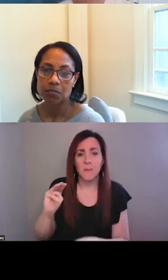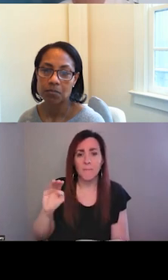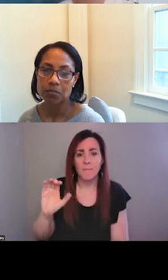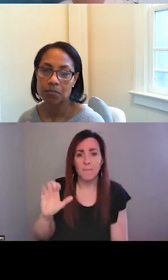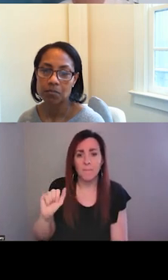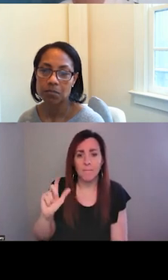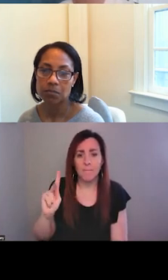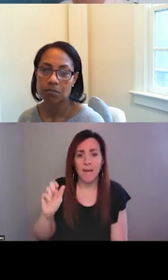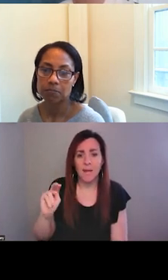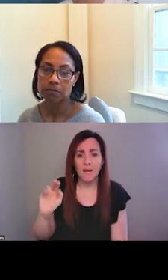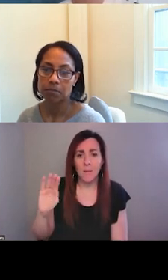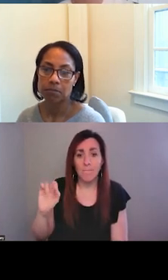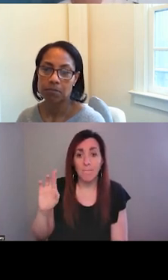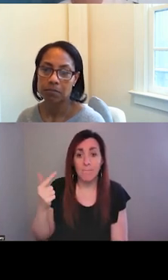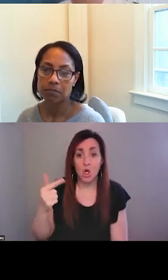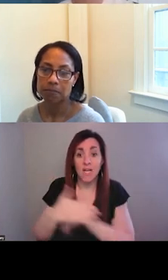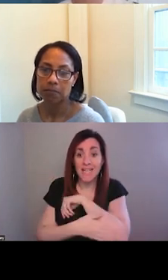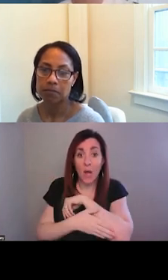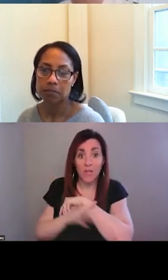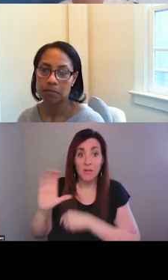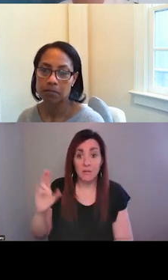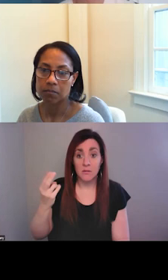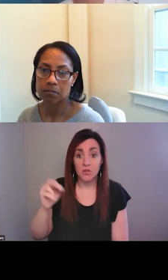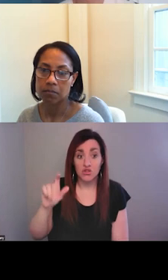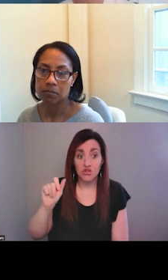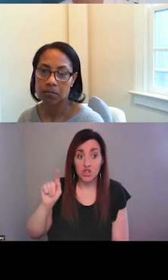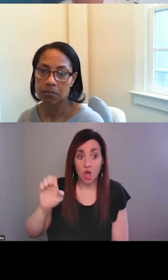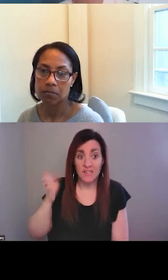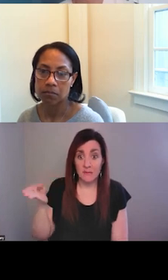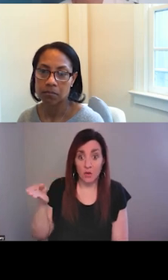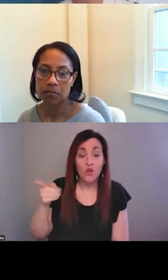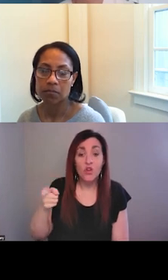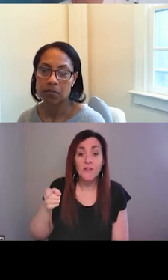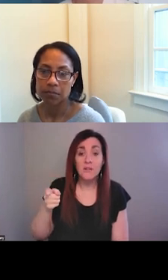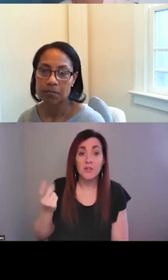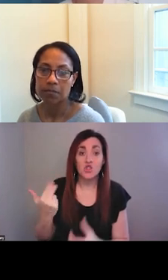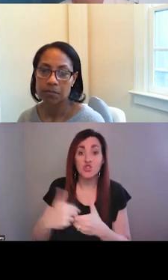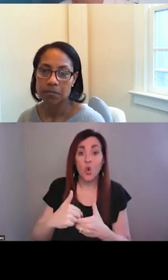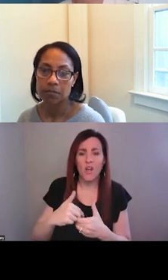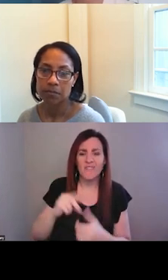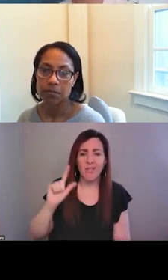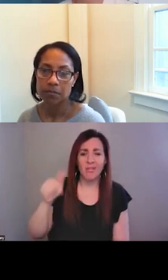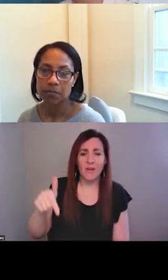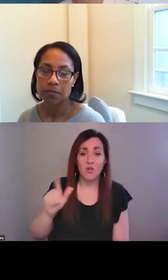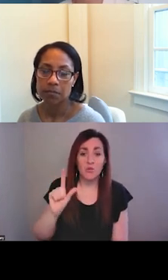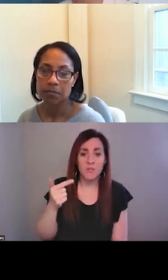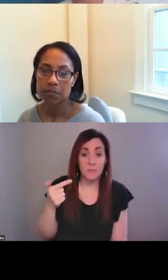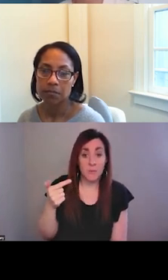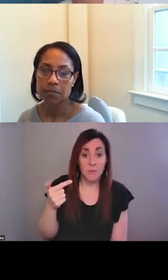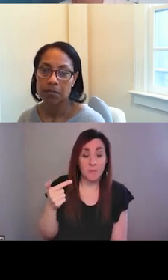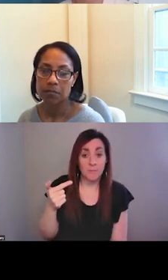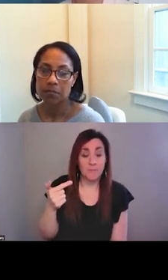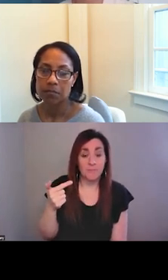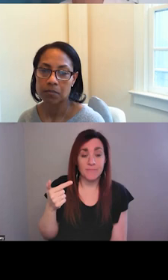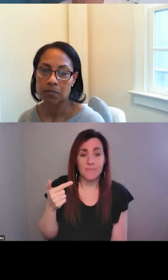where Charlotte is, they joined us in late 2021 and had a